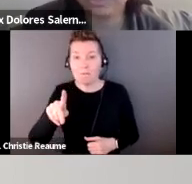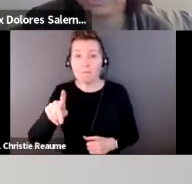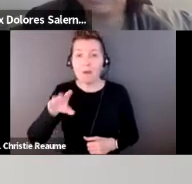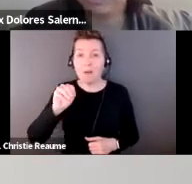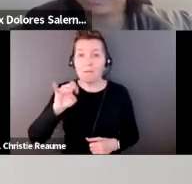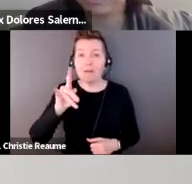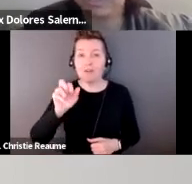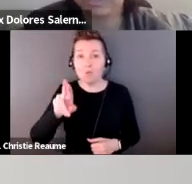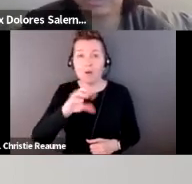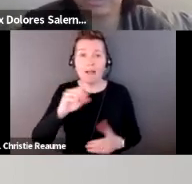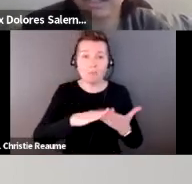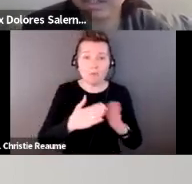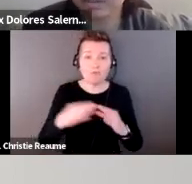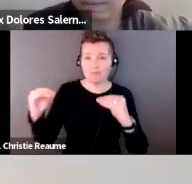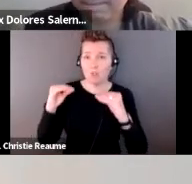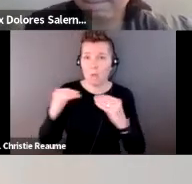Next slide please.